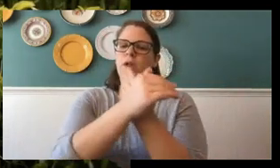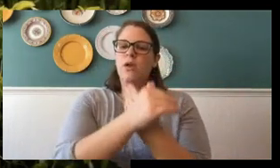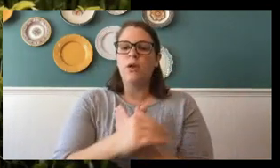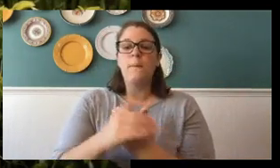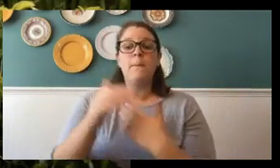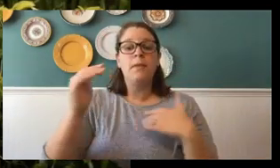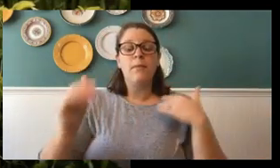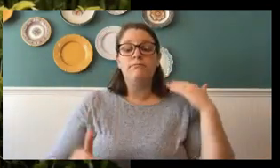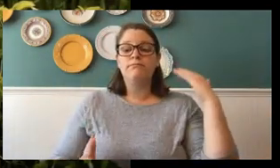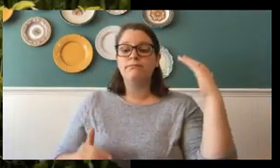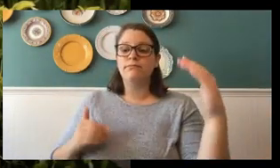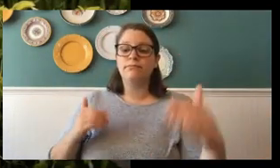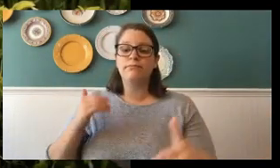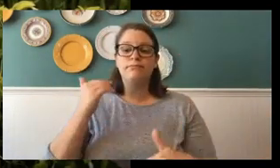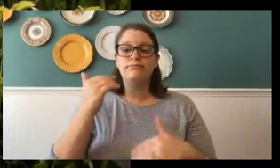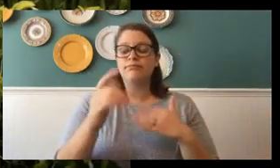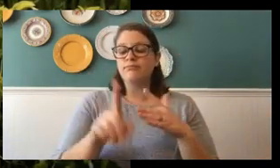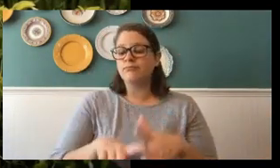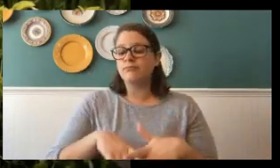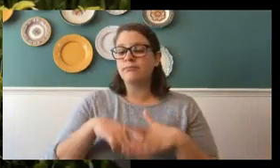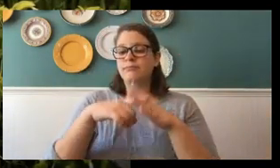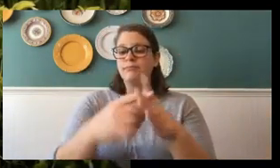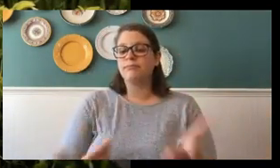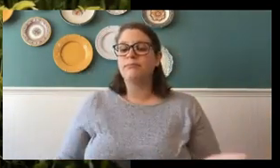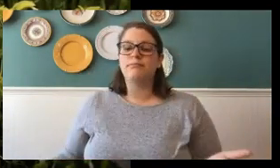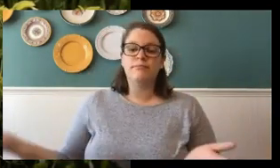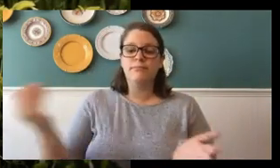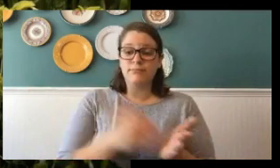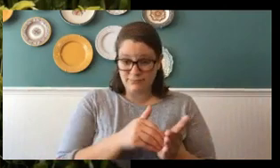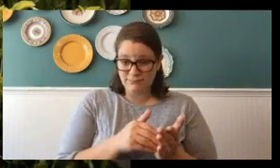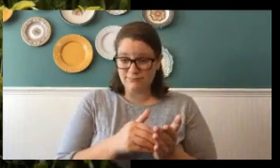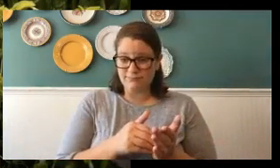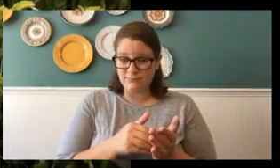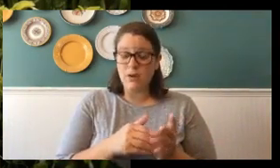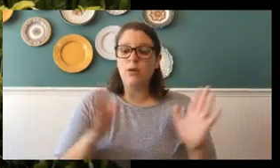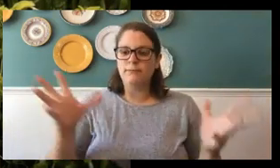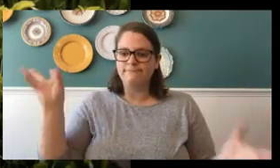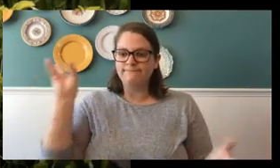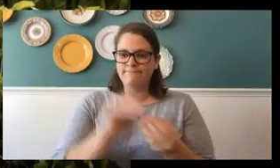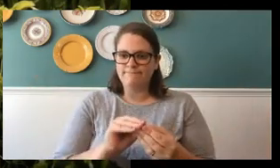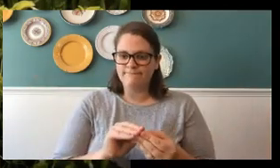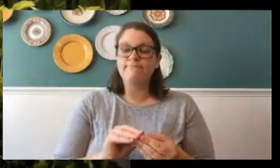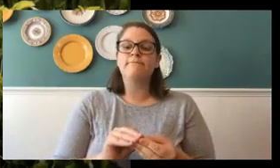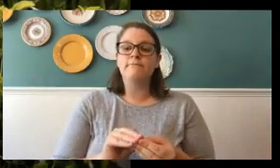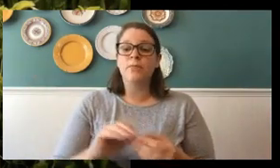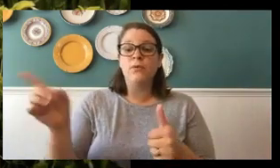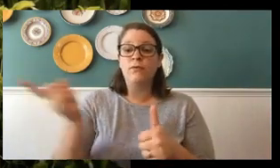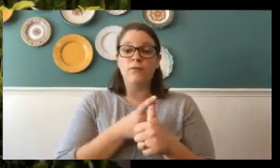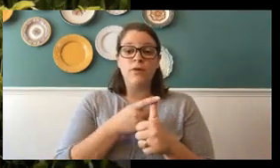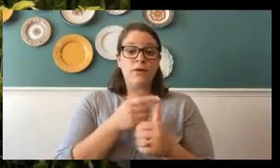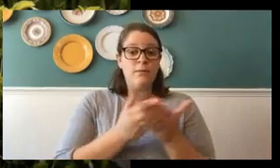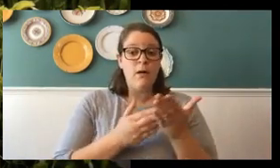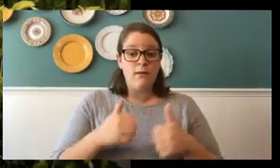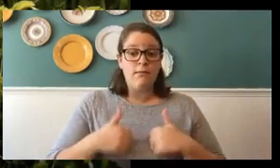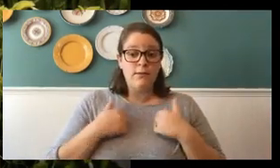all over again. So, let's recap. Very first stage in the life